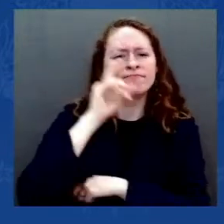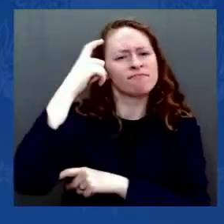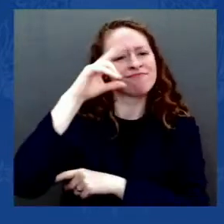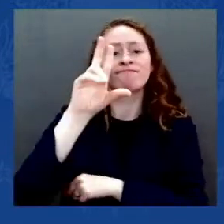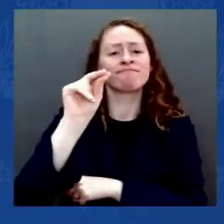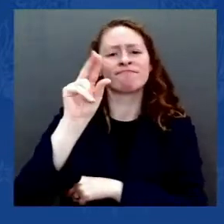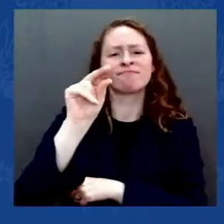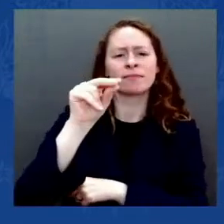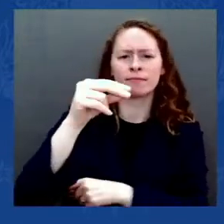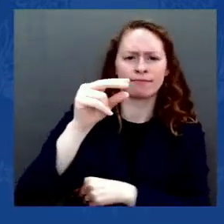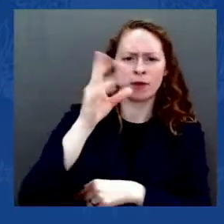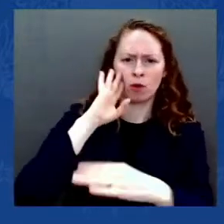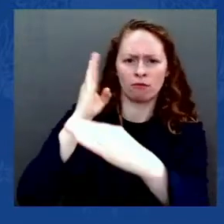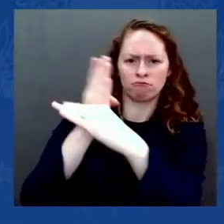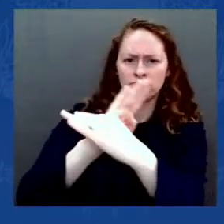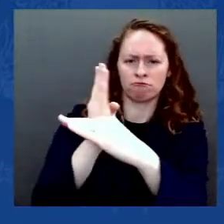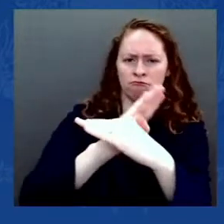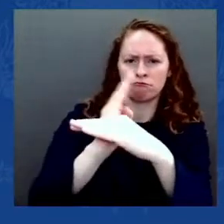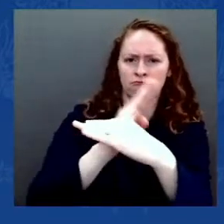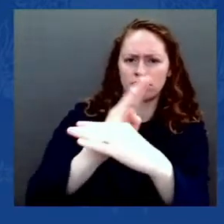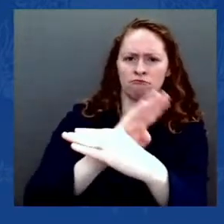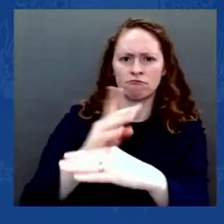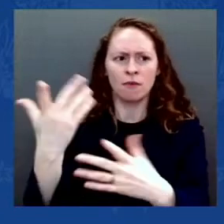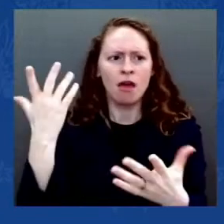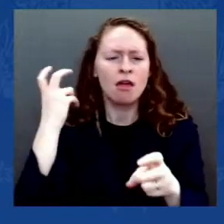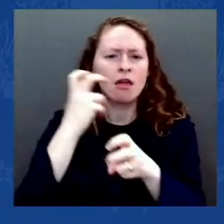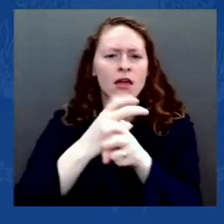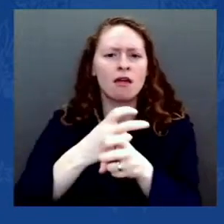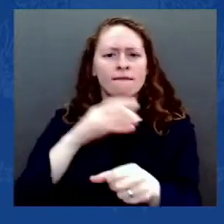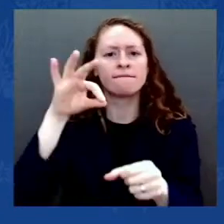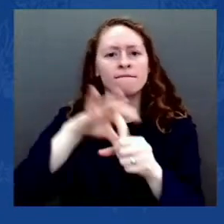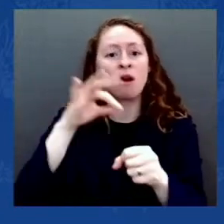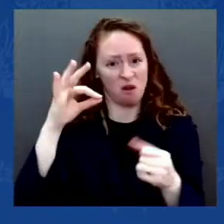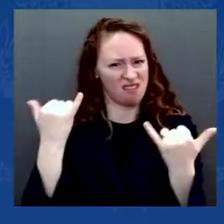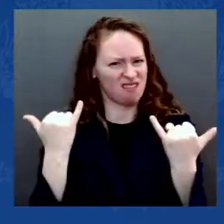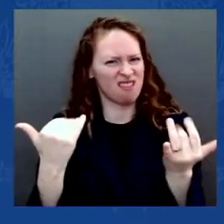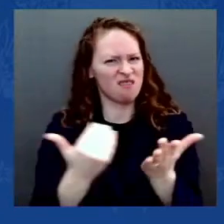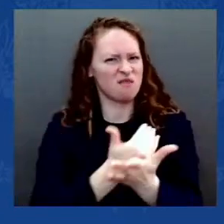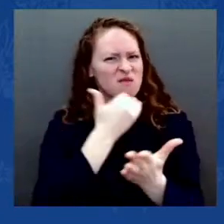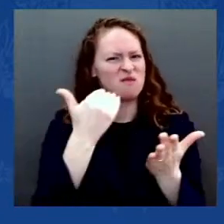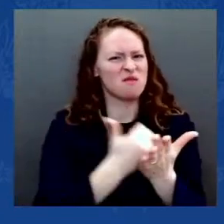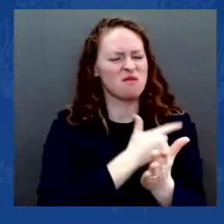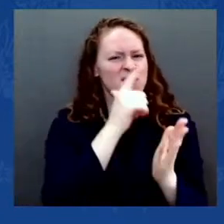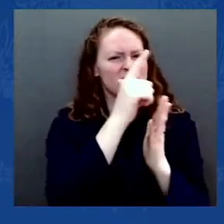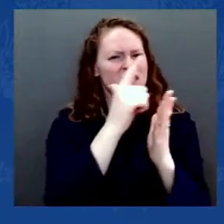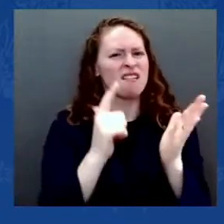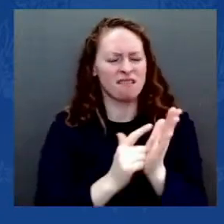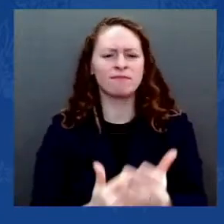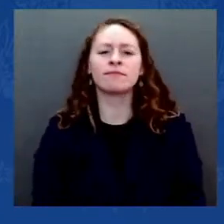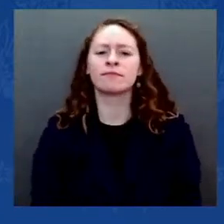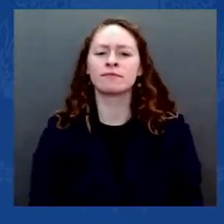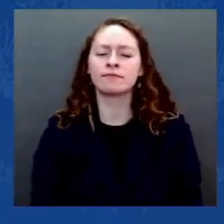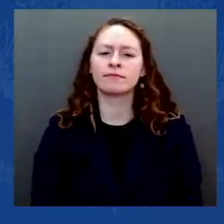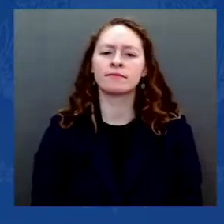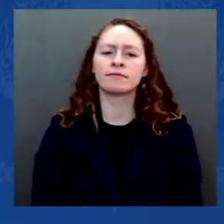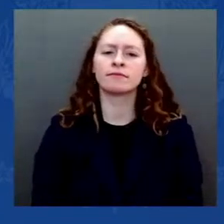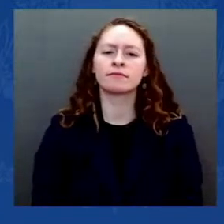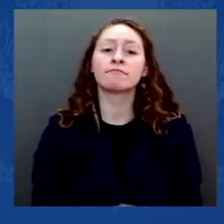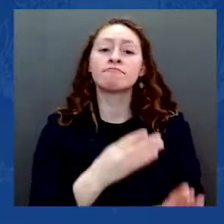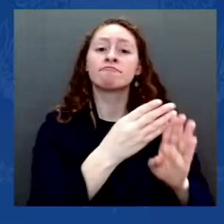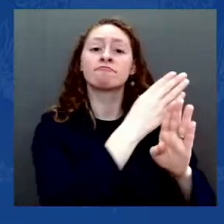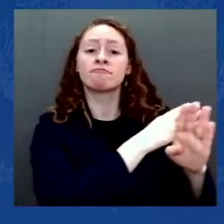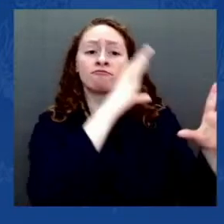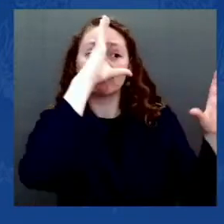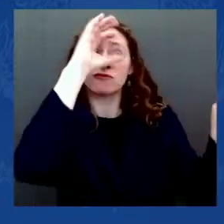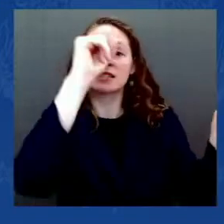better ideas to win more votes, the former president and his supporters have decided the only way for